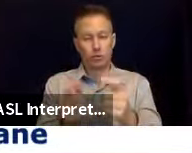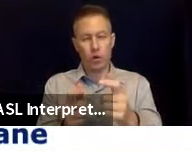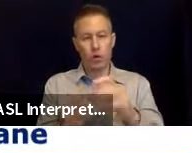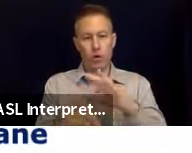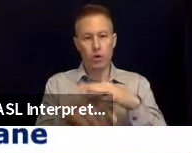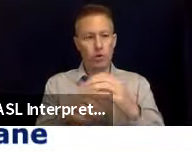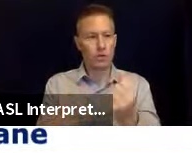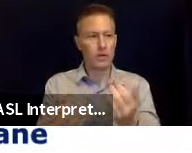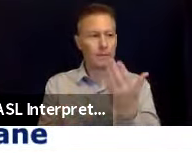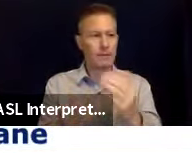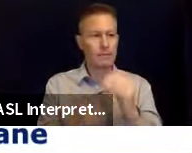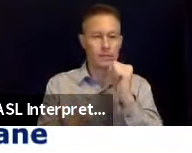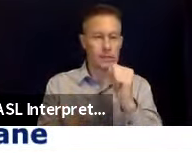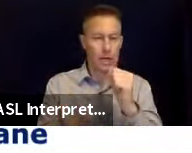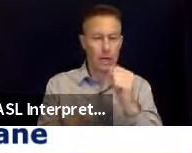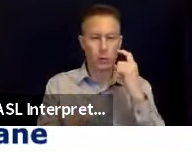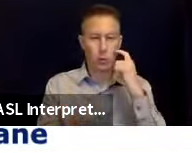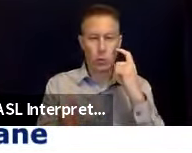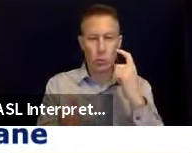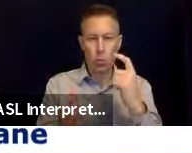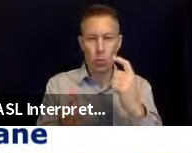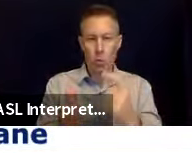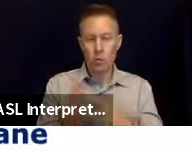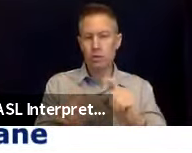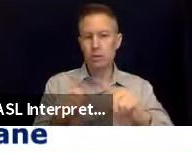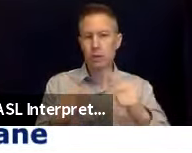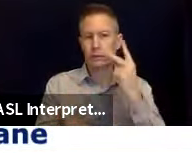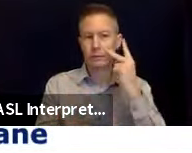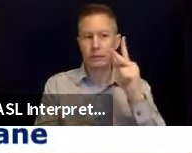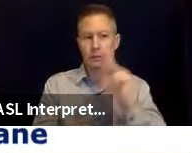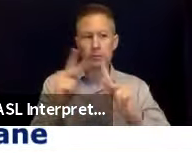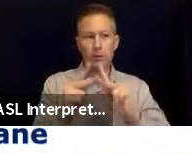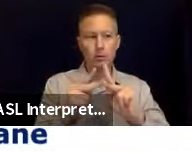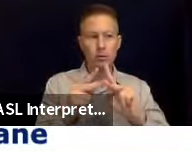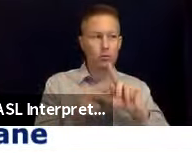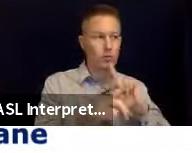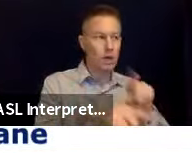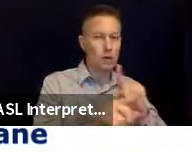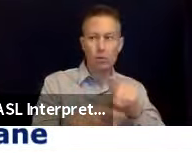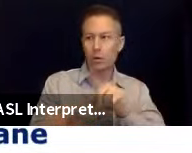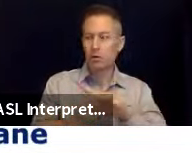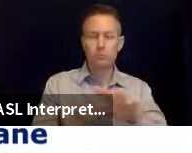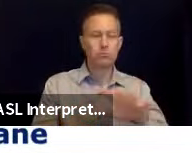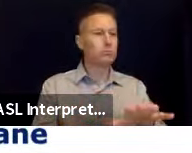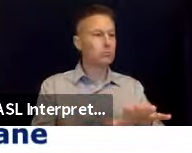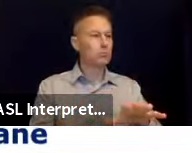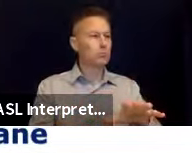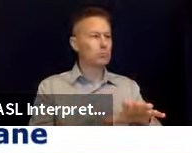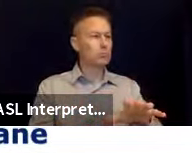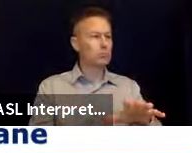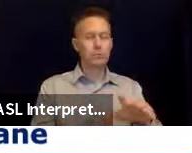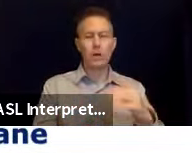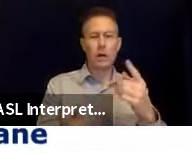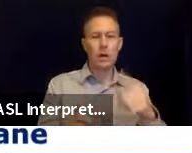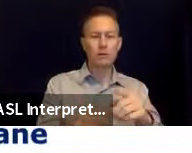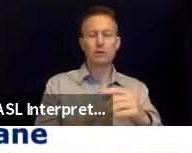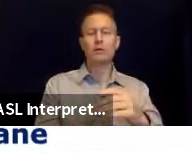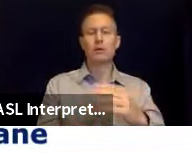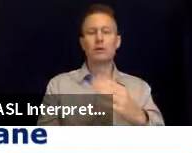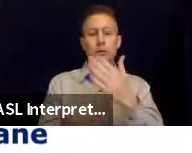around you reacting. You definitely want to come to a stop and try not to be under something or